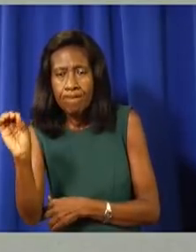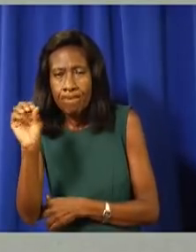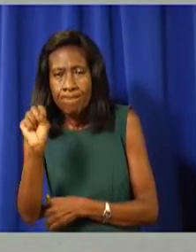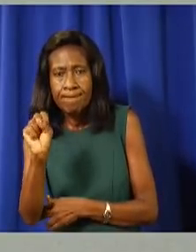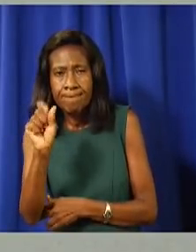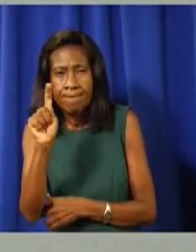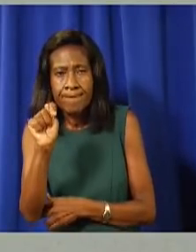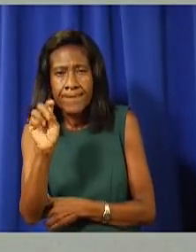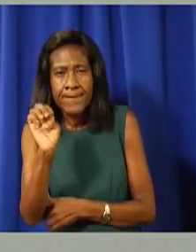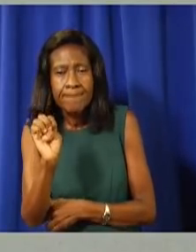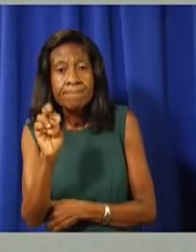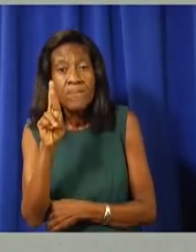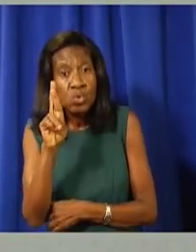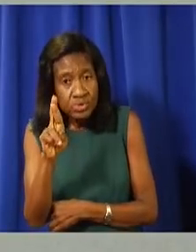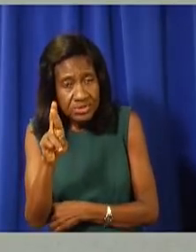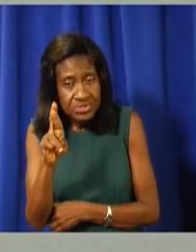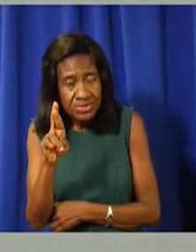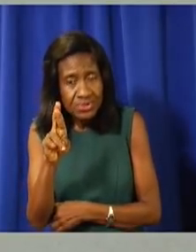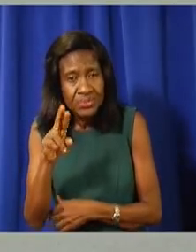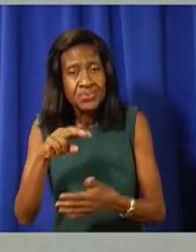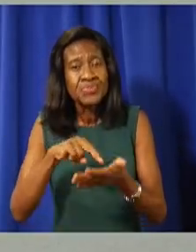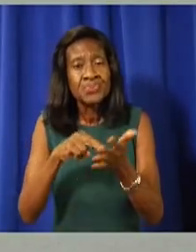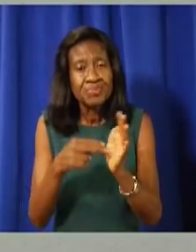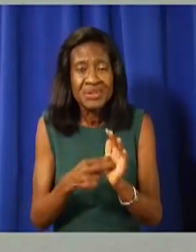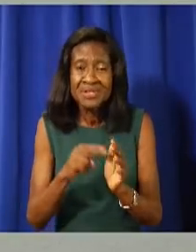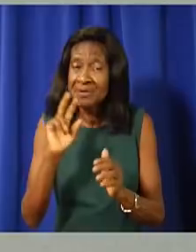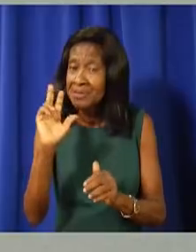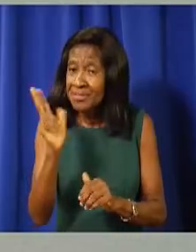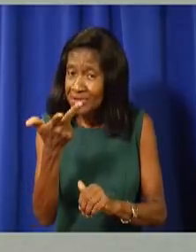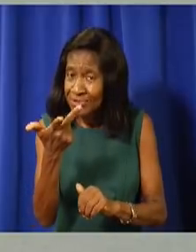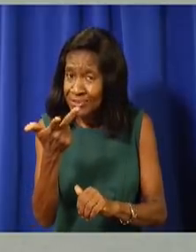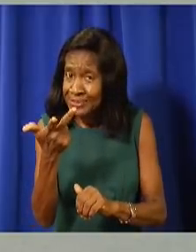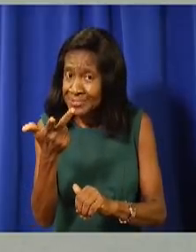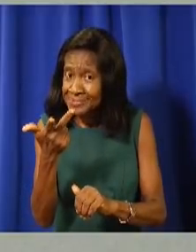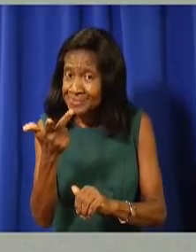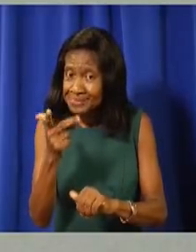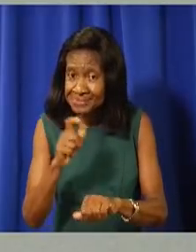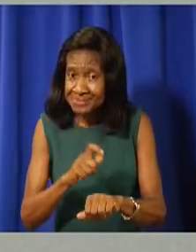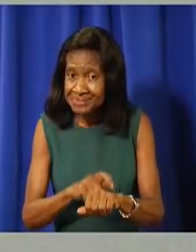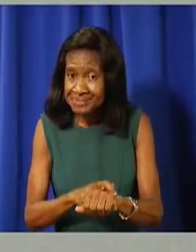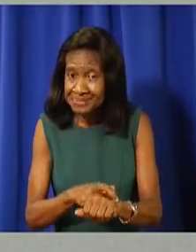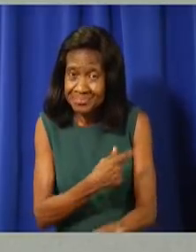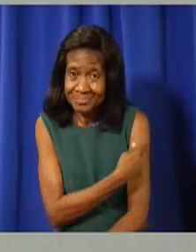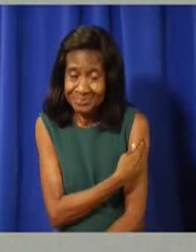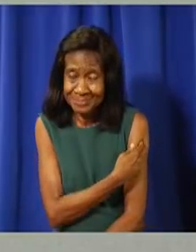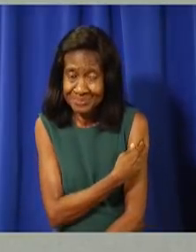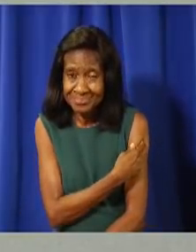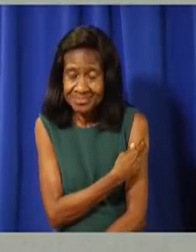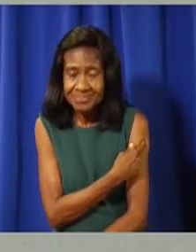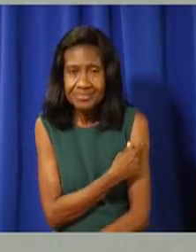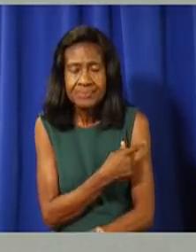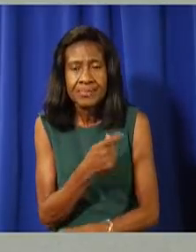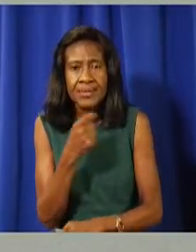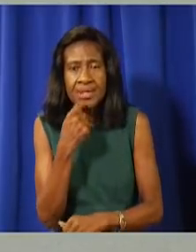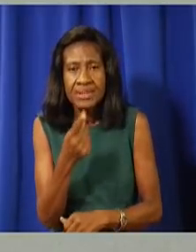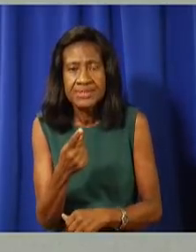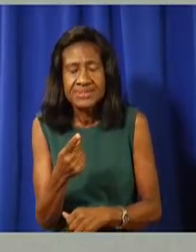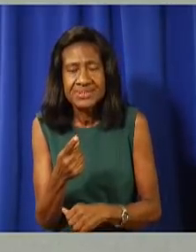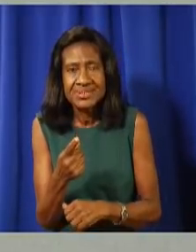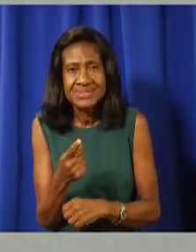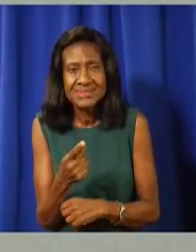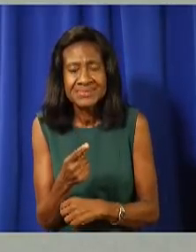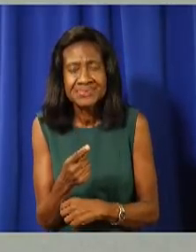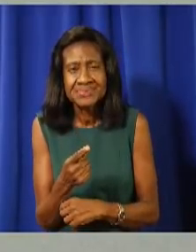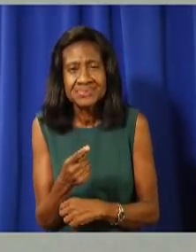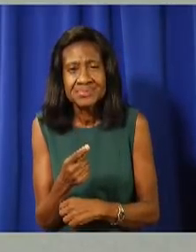booster program this month. Final confirmation is still awaited from the UK Medicines and Healthcare Products Regulatory